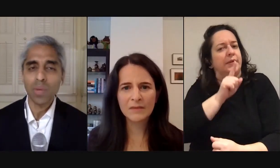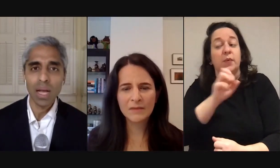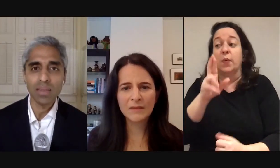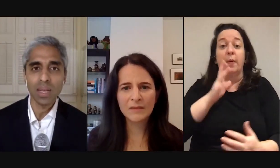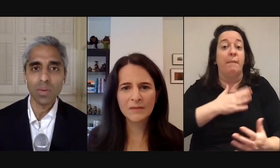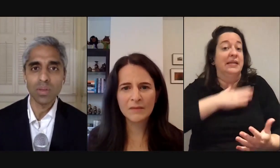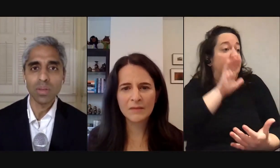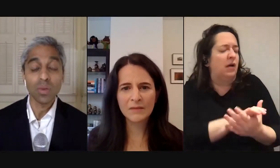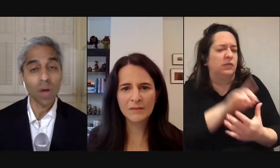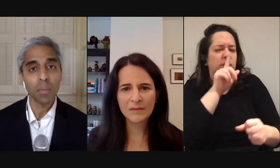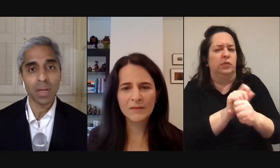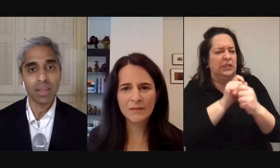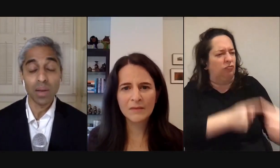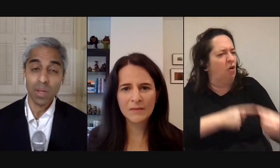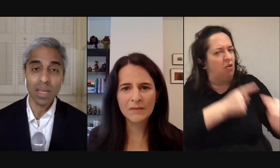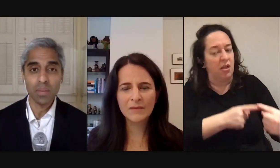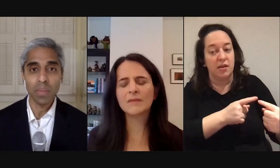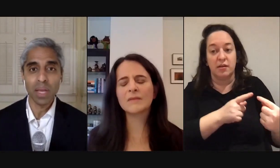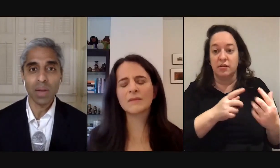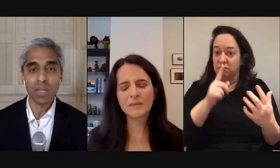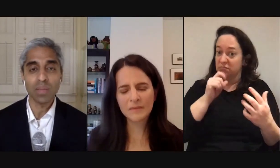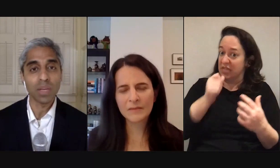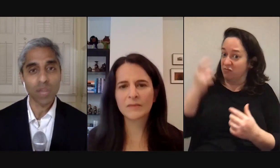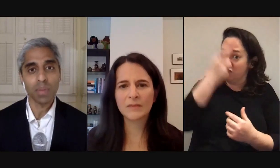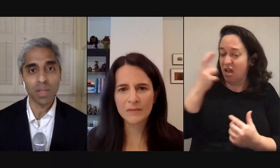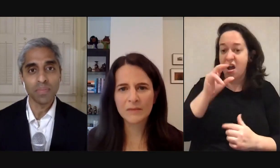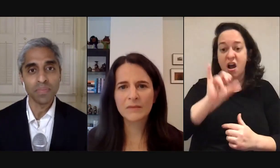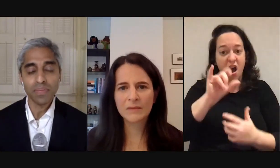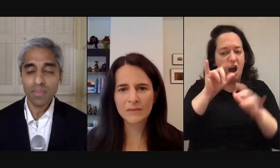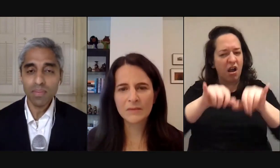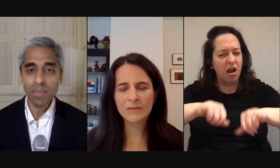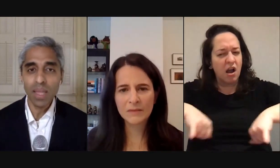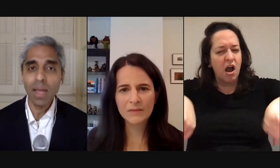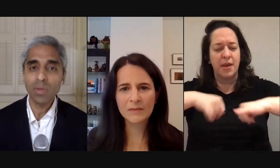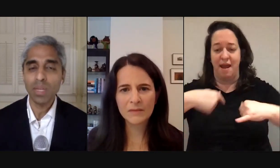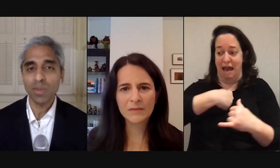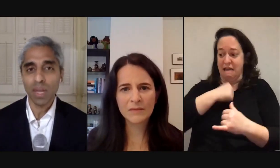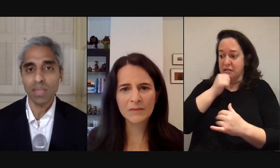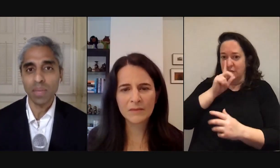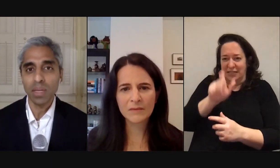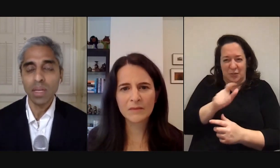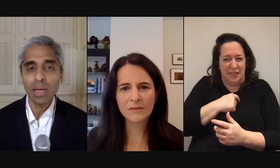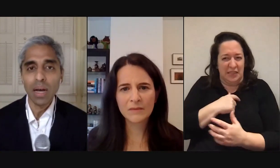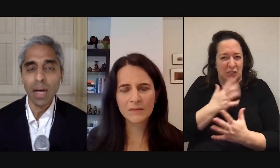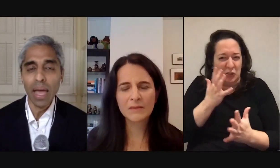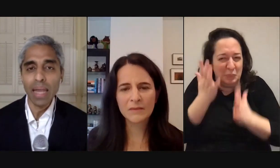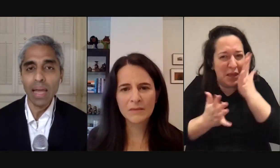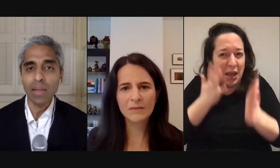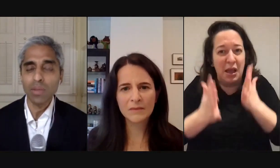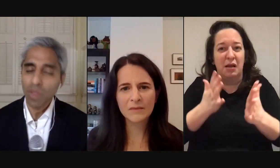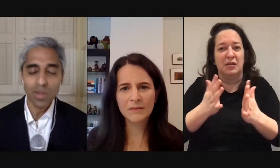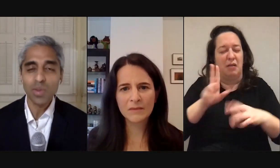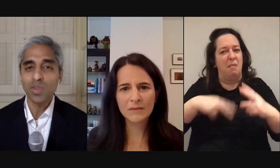didn't realize that it was so common I didn't realize that maybe I don't need to be ashamed of it and that was really striking to me uh